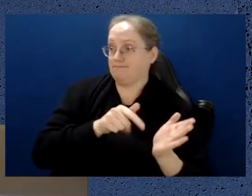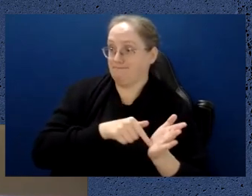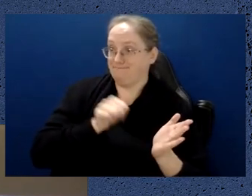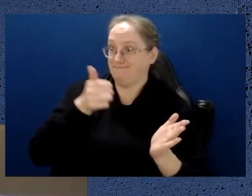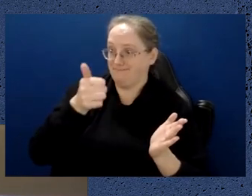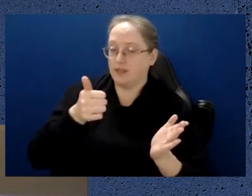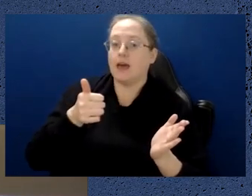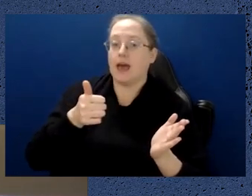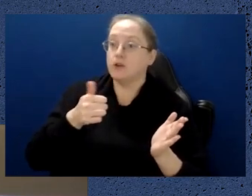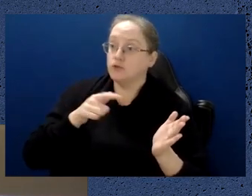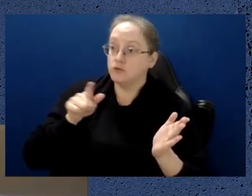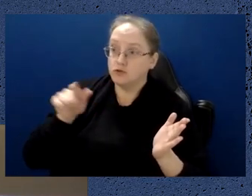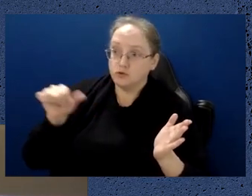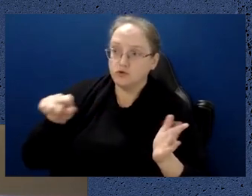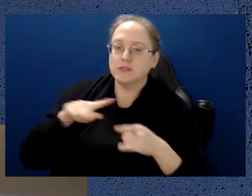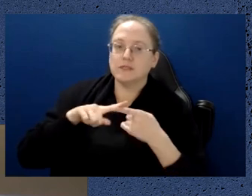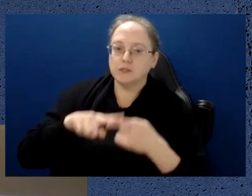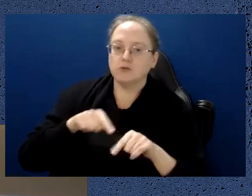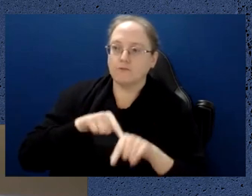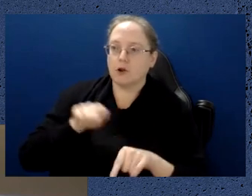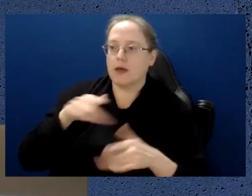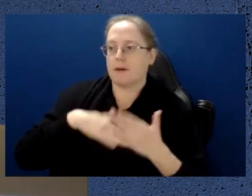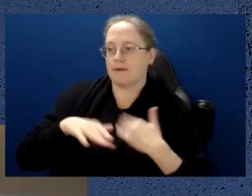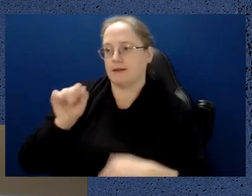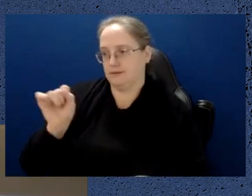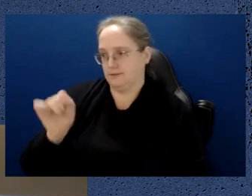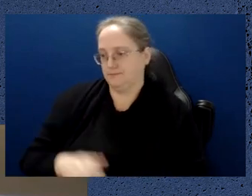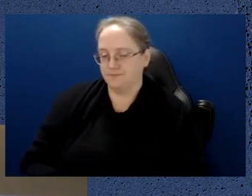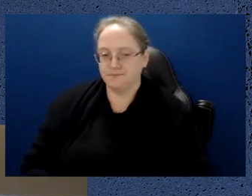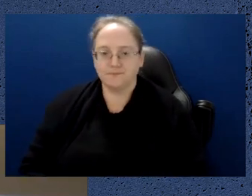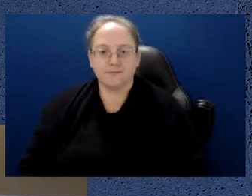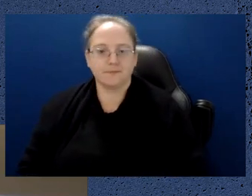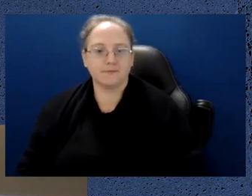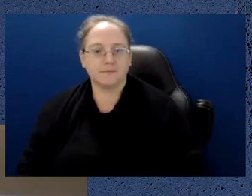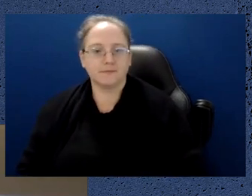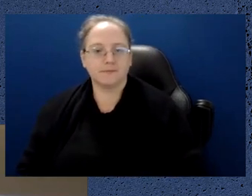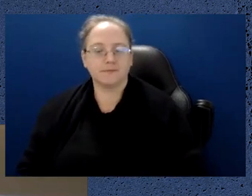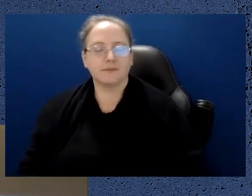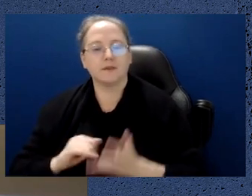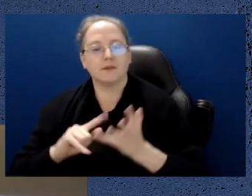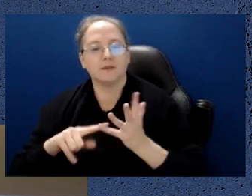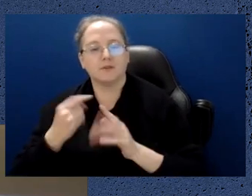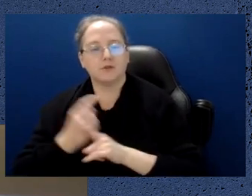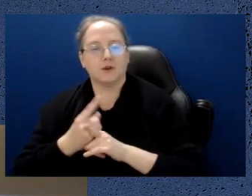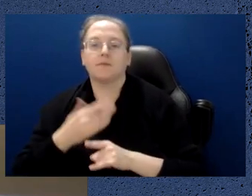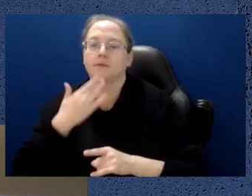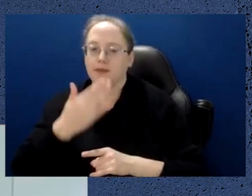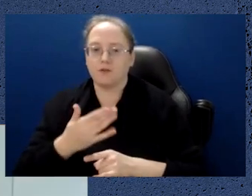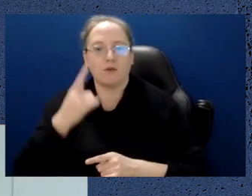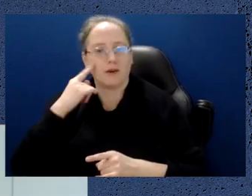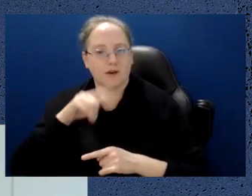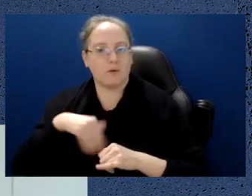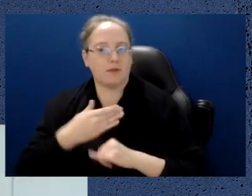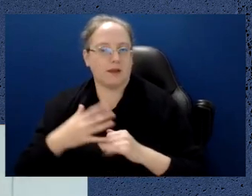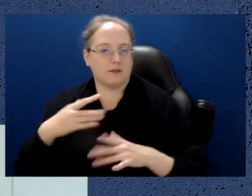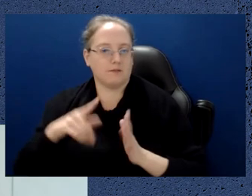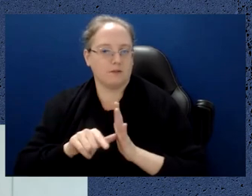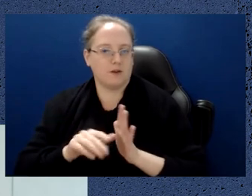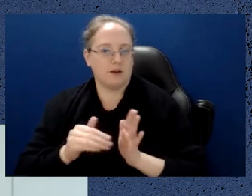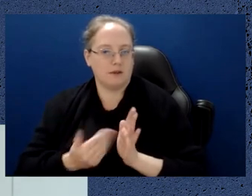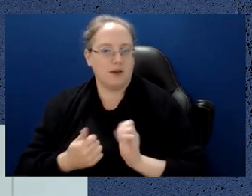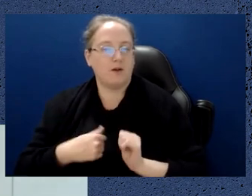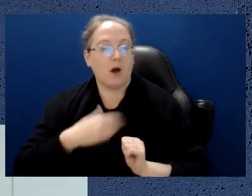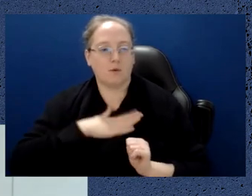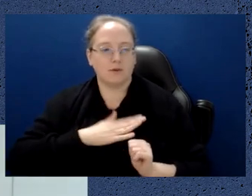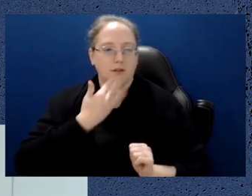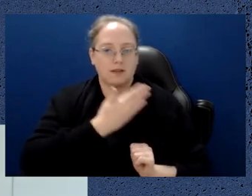continue to do that? Thank you. Thank you. I think we're just at the end of our time here. So if I can thank all of the speakers, I